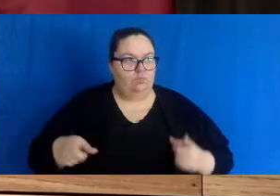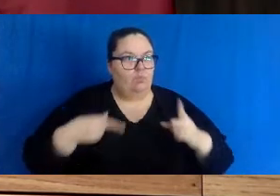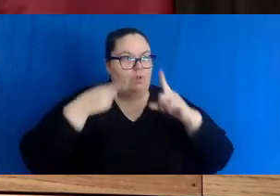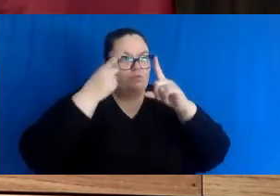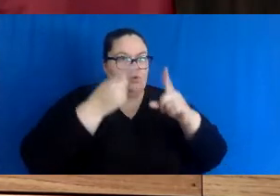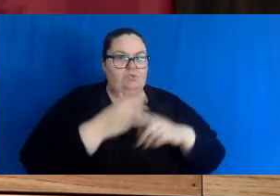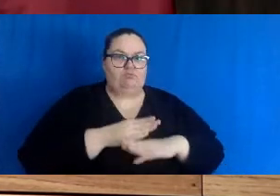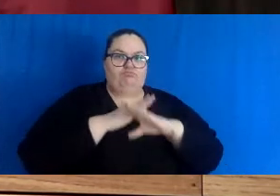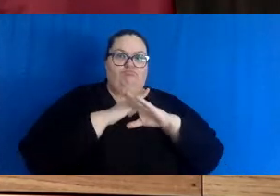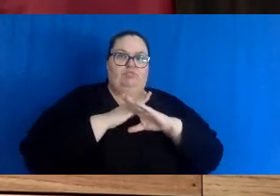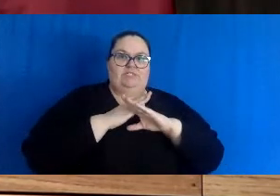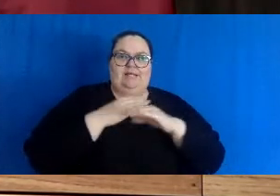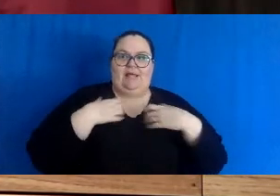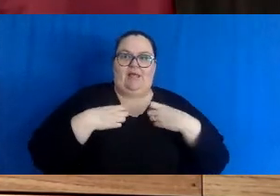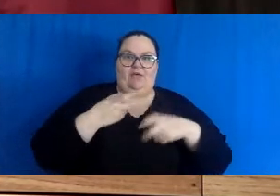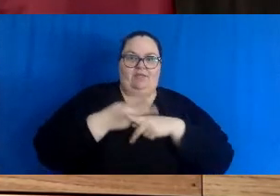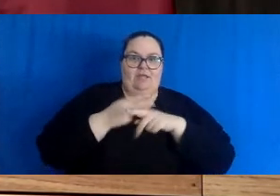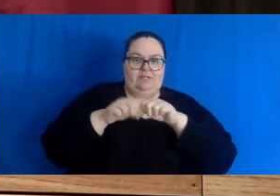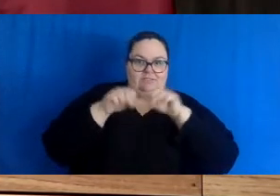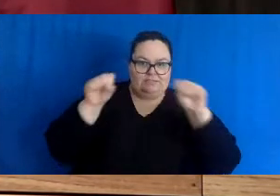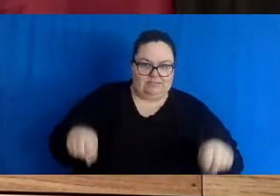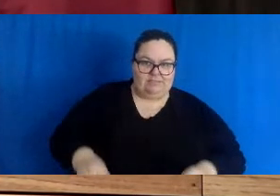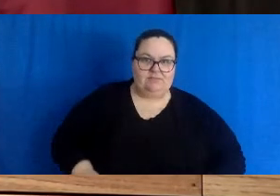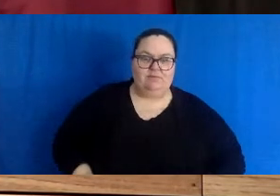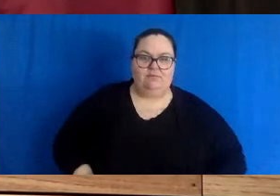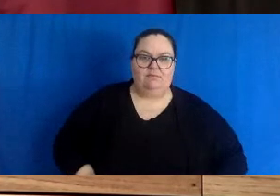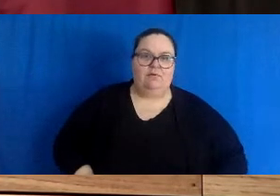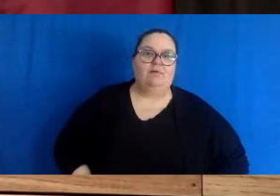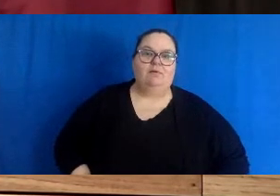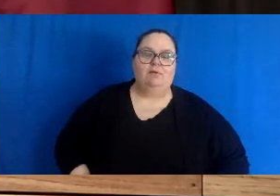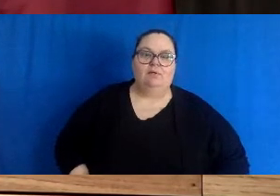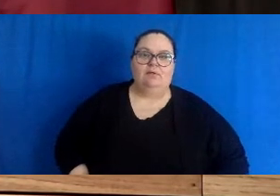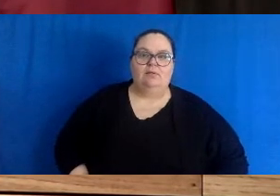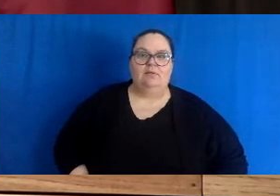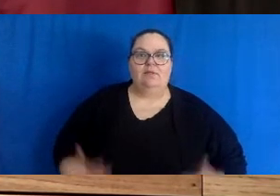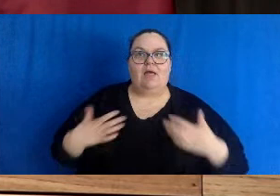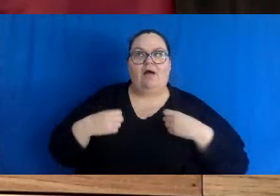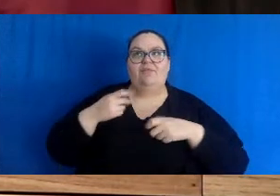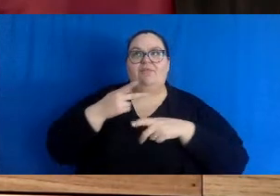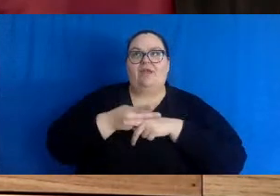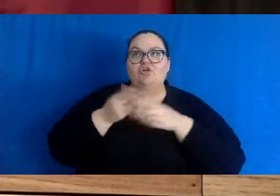who need health care service